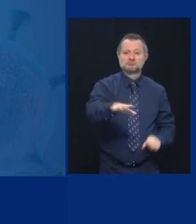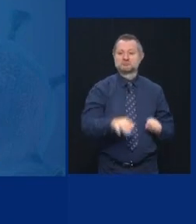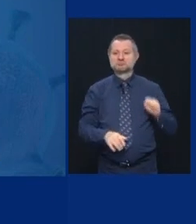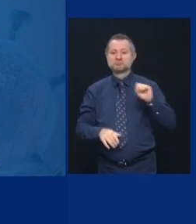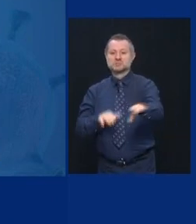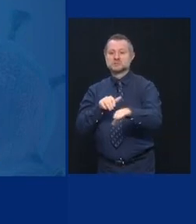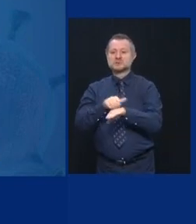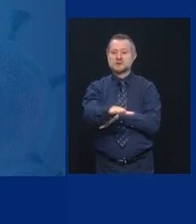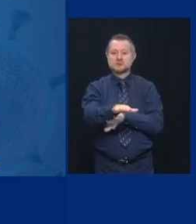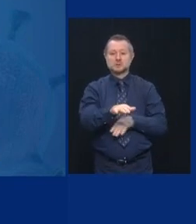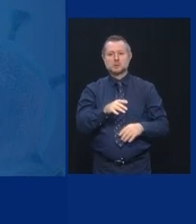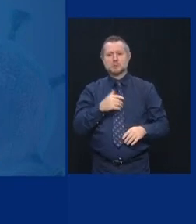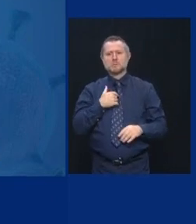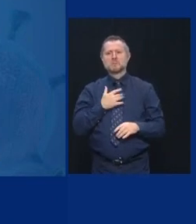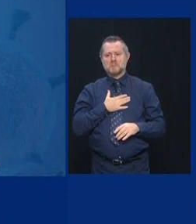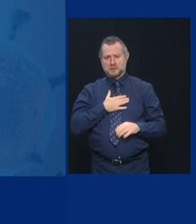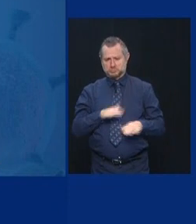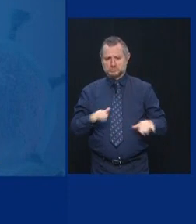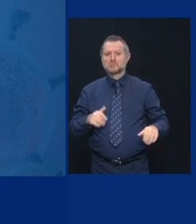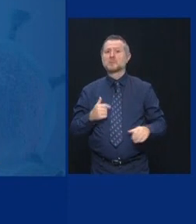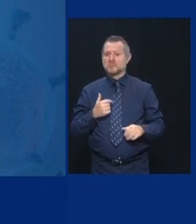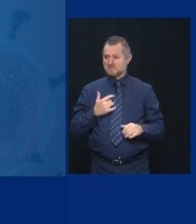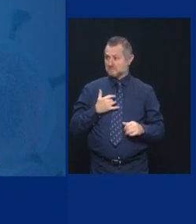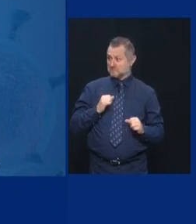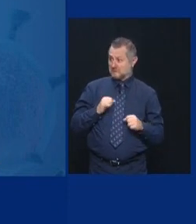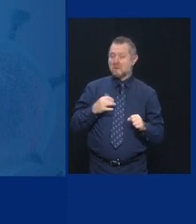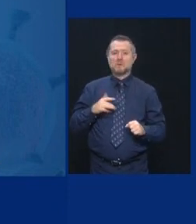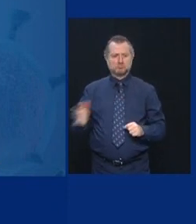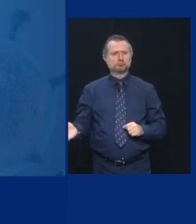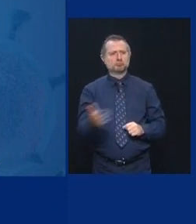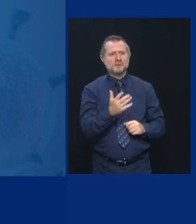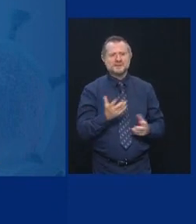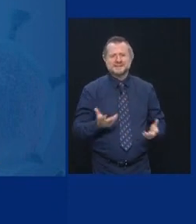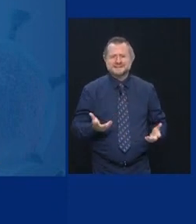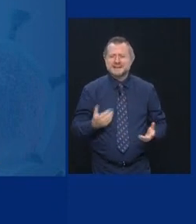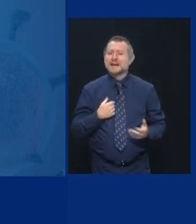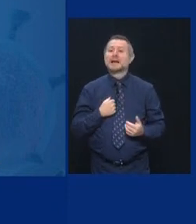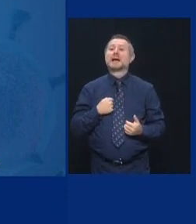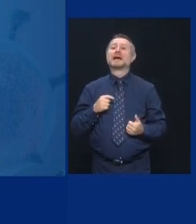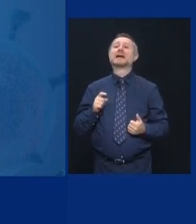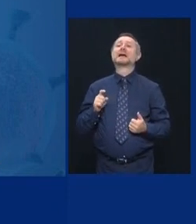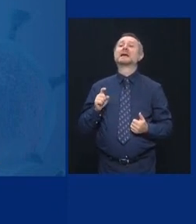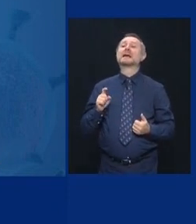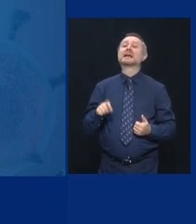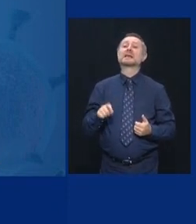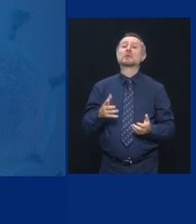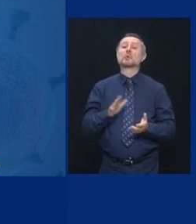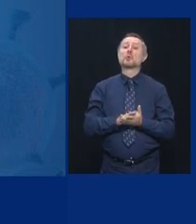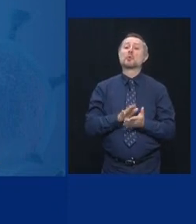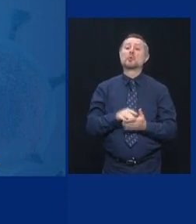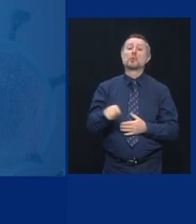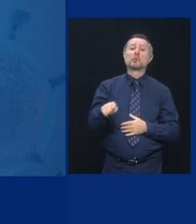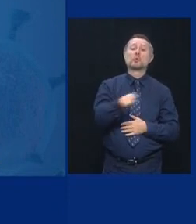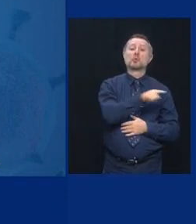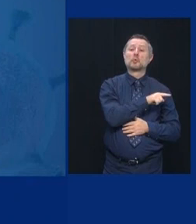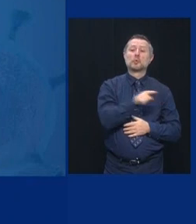test. On the schools in these areas, not all of them have been tested.